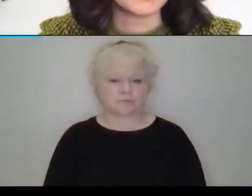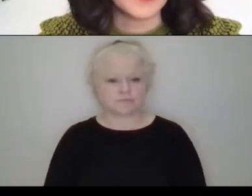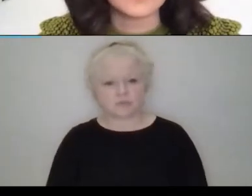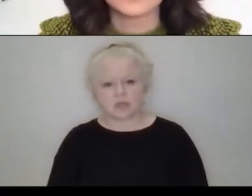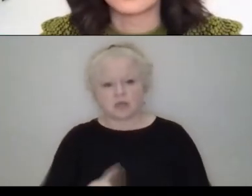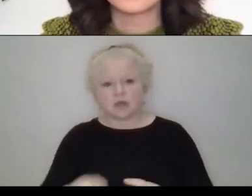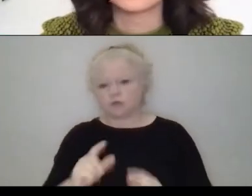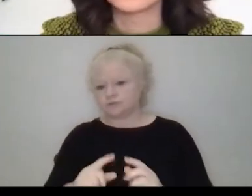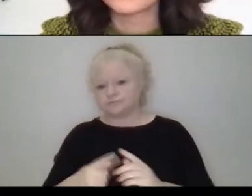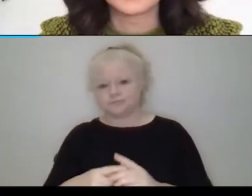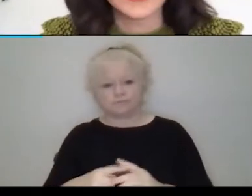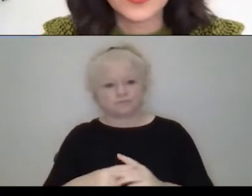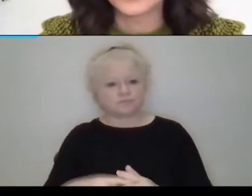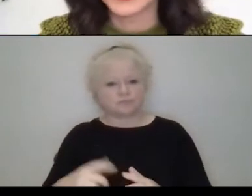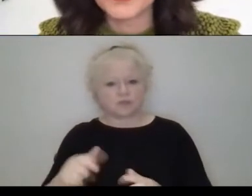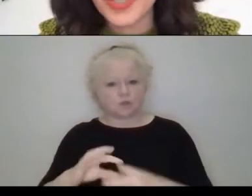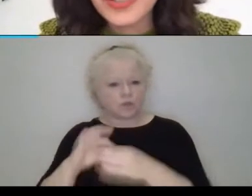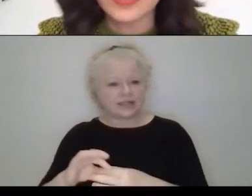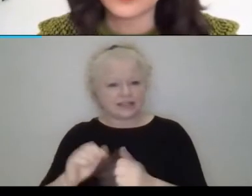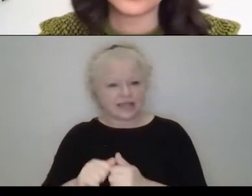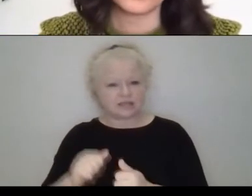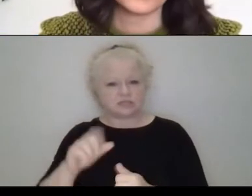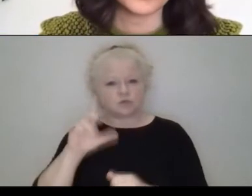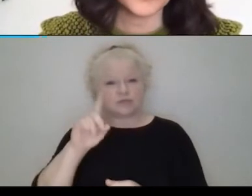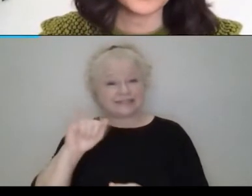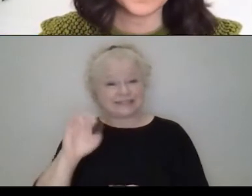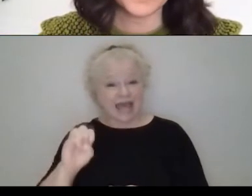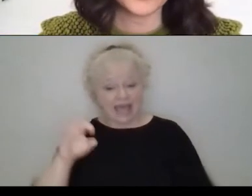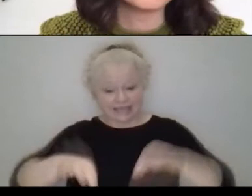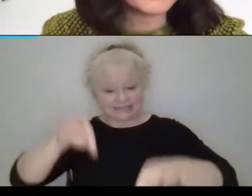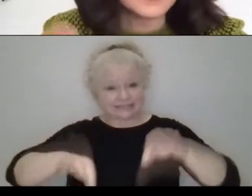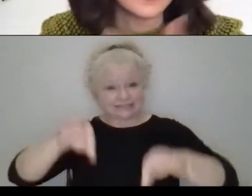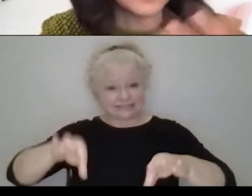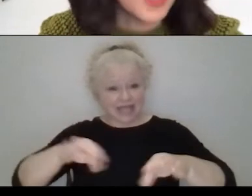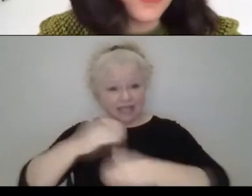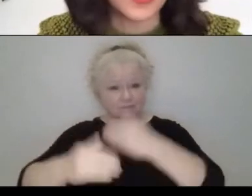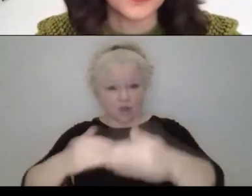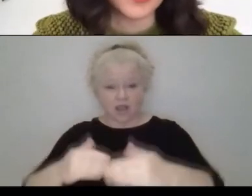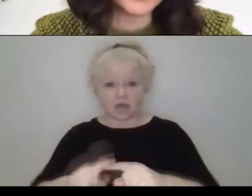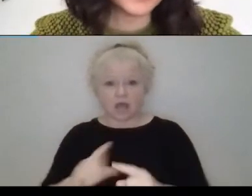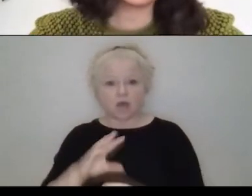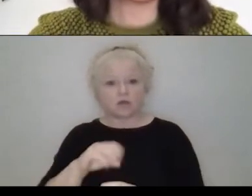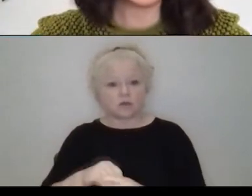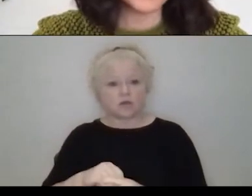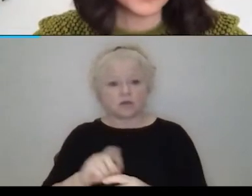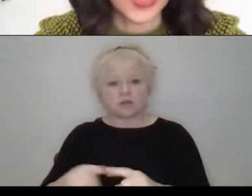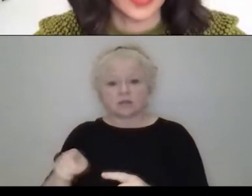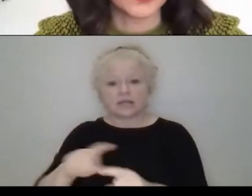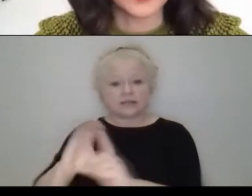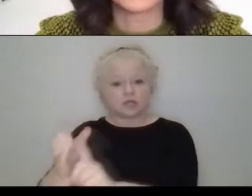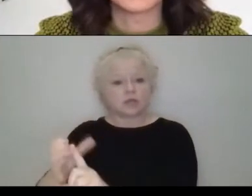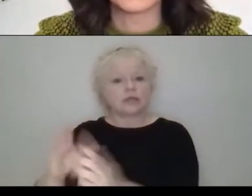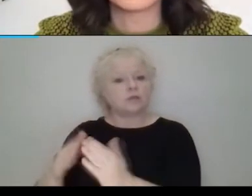implement, uh, stuff related to diet process to, to implement in the craft of Zapata community in